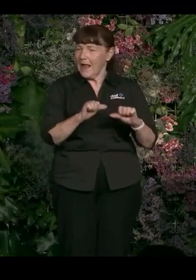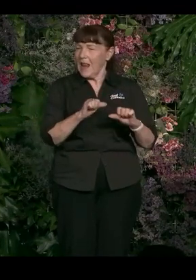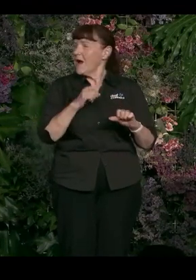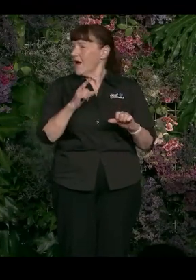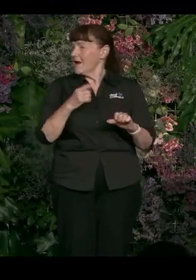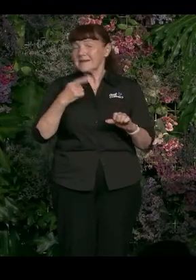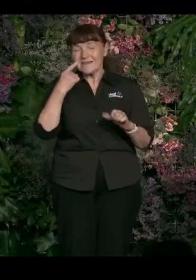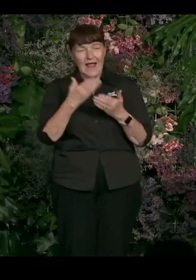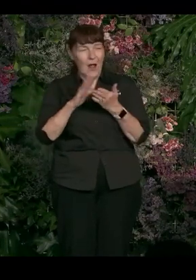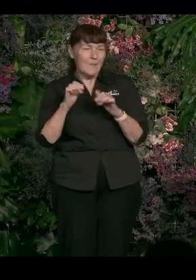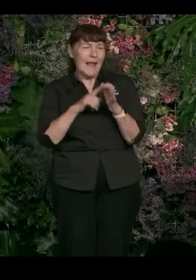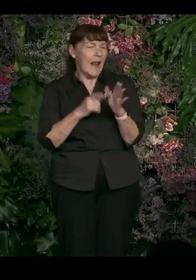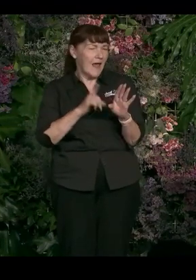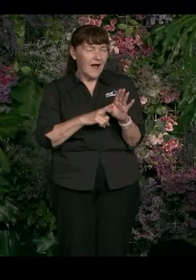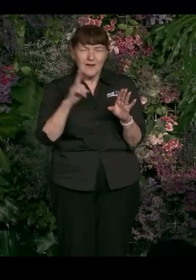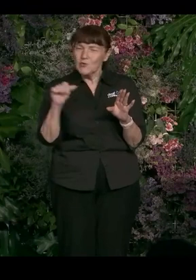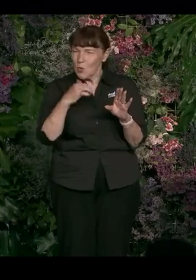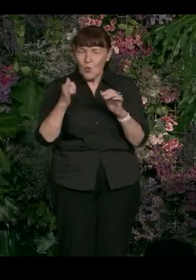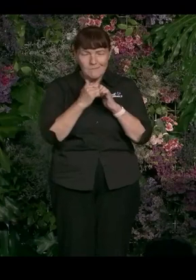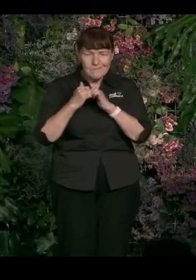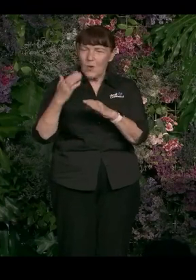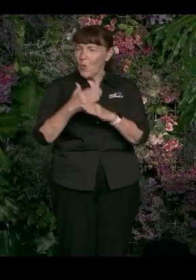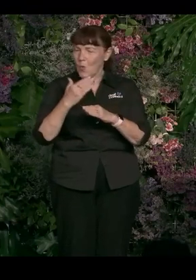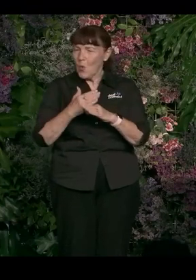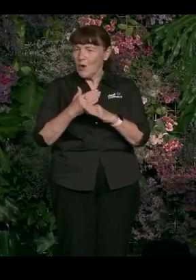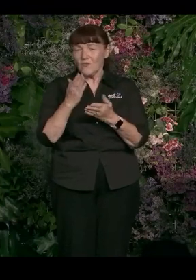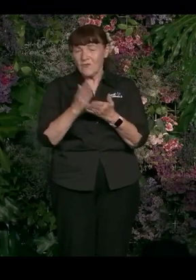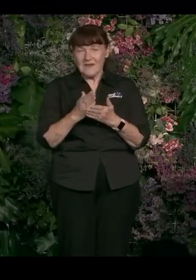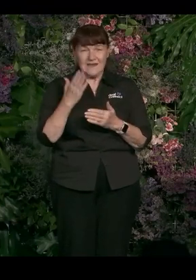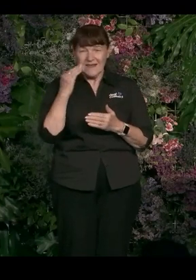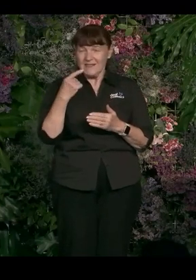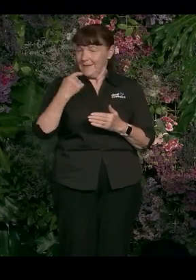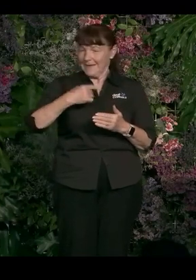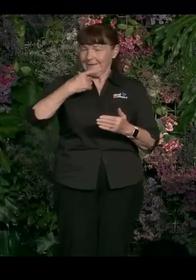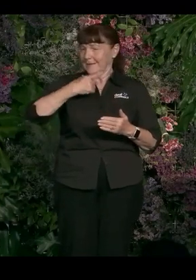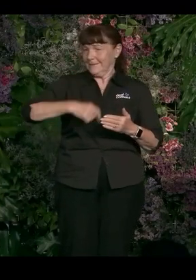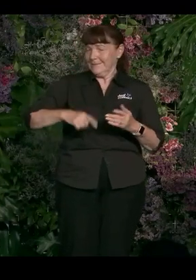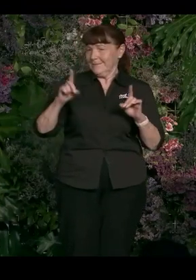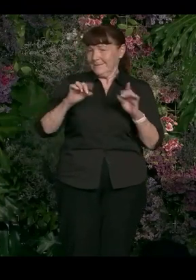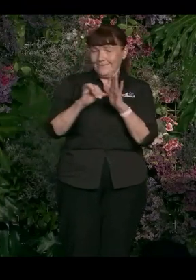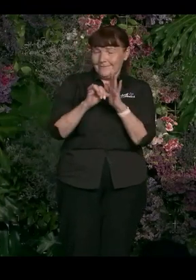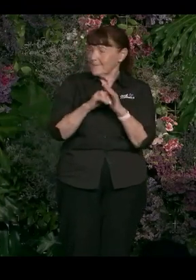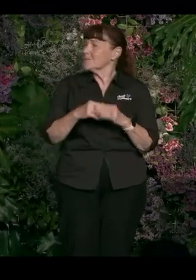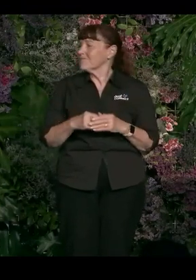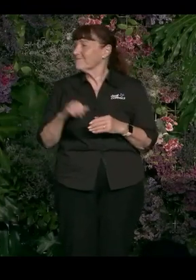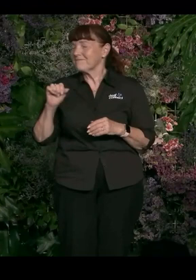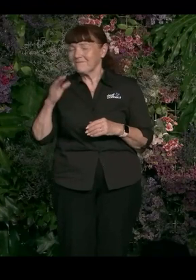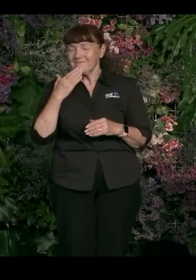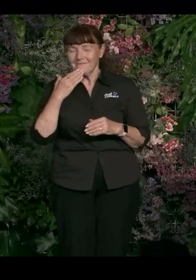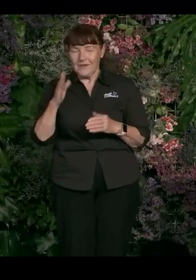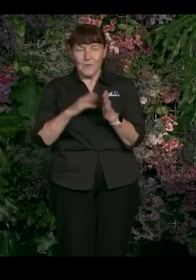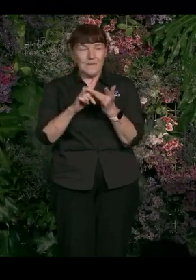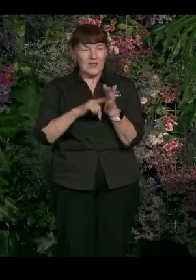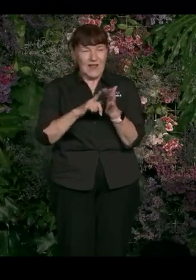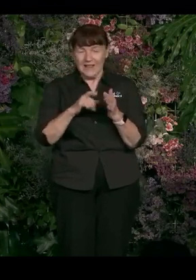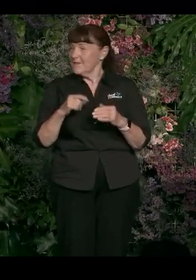I think, is how I'd see being an ally. So we should all be working to do that, regardless of our own intersectional status. Right. Thank you, Ryan. Michelle?